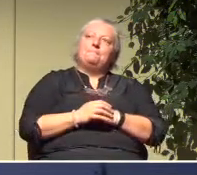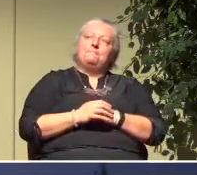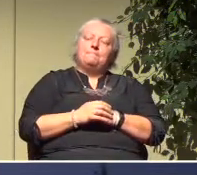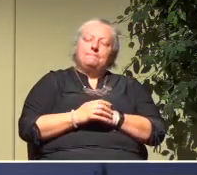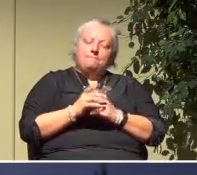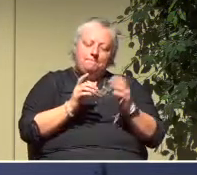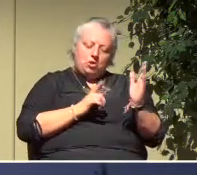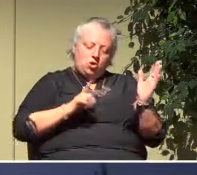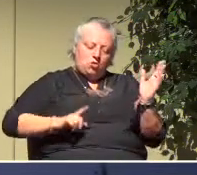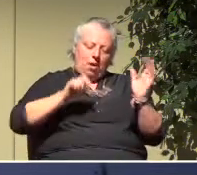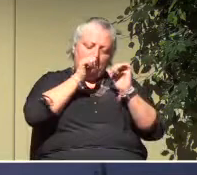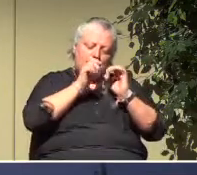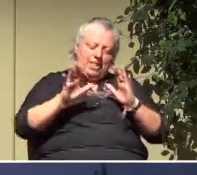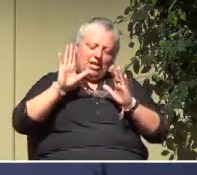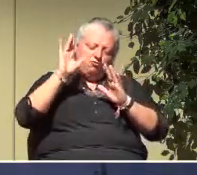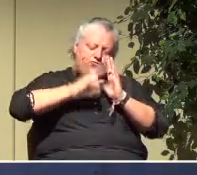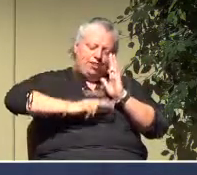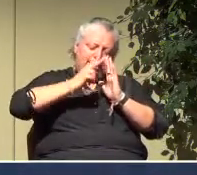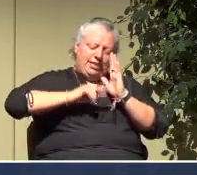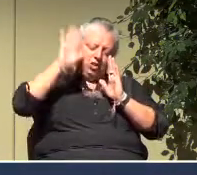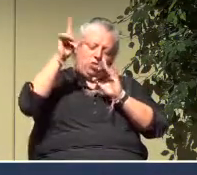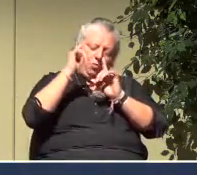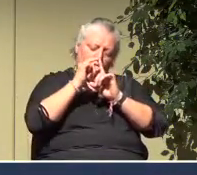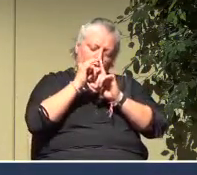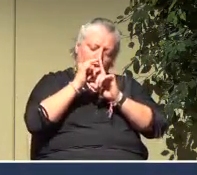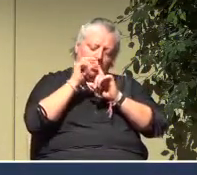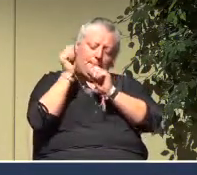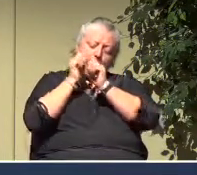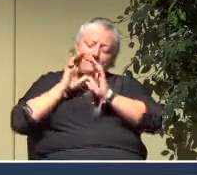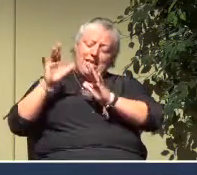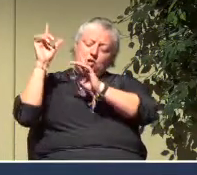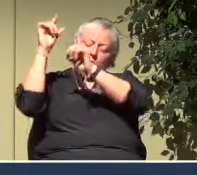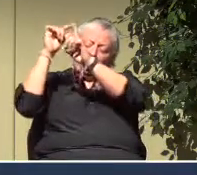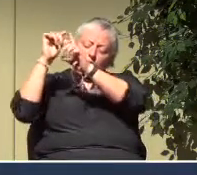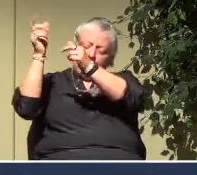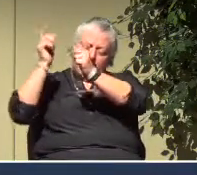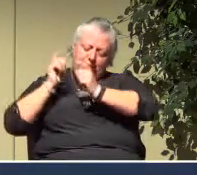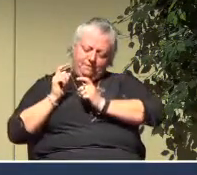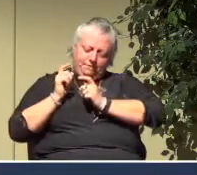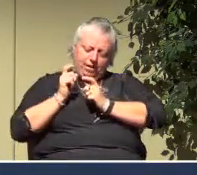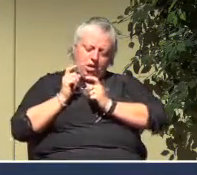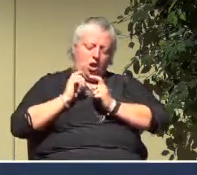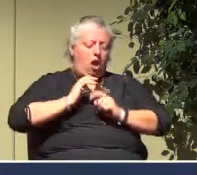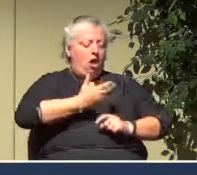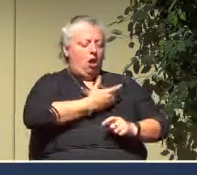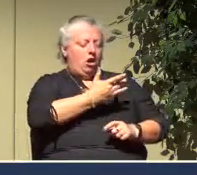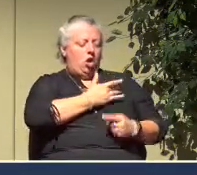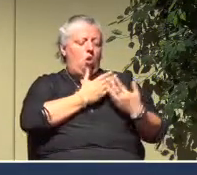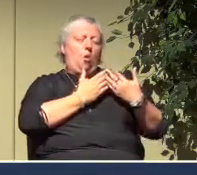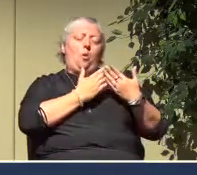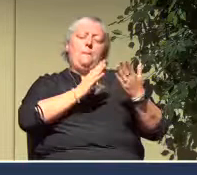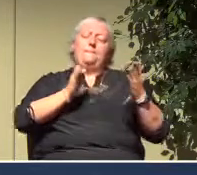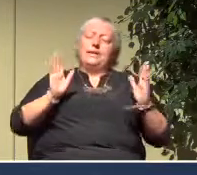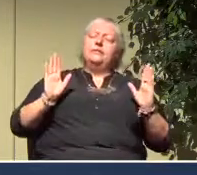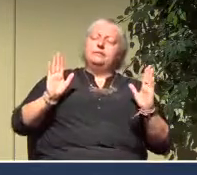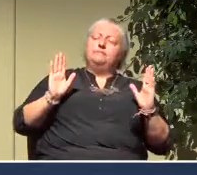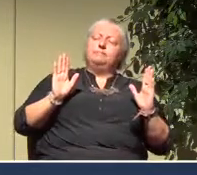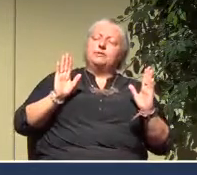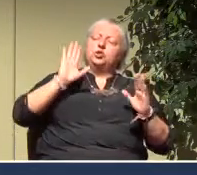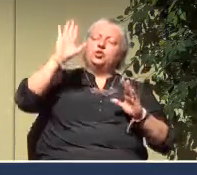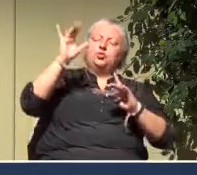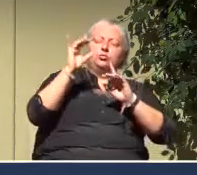Lord, bless the reading of your word. Bless the words that you've given to me this morning. And open our hearts to you and to what you have to say.